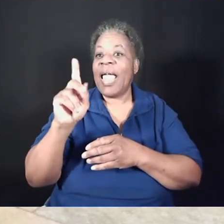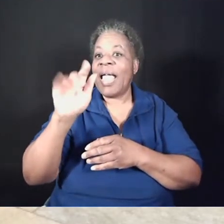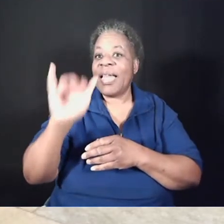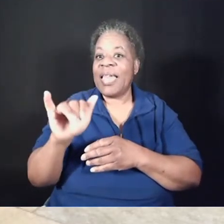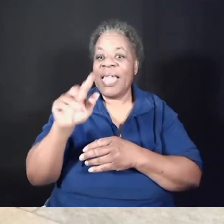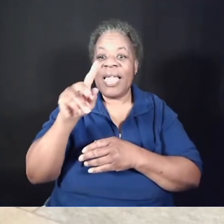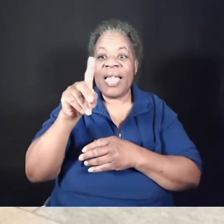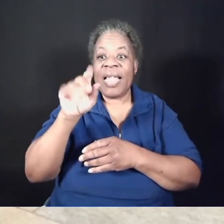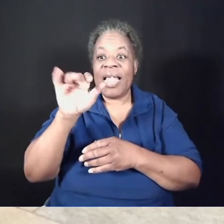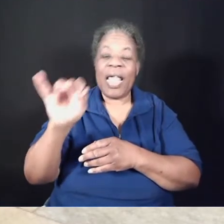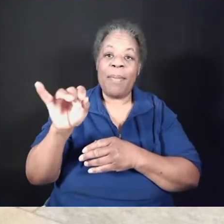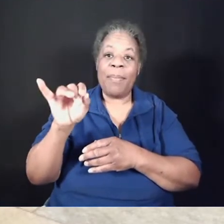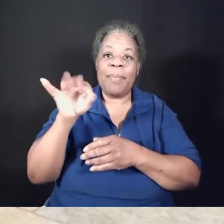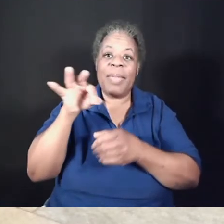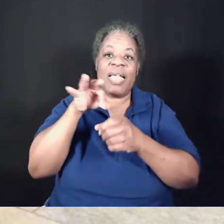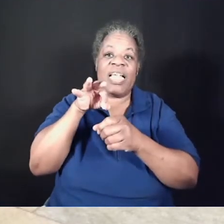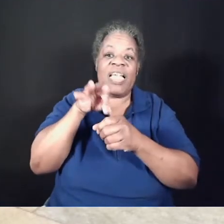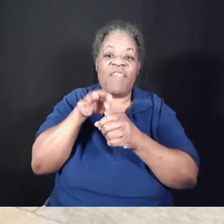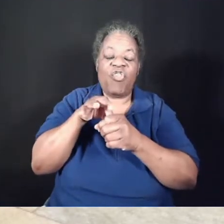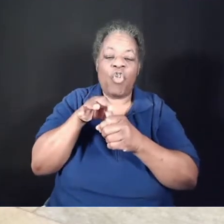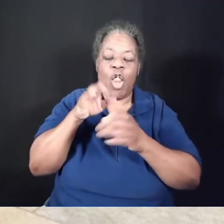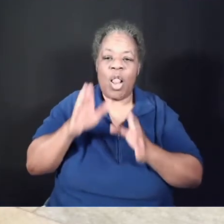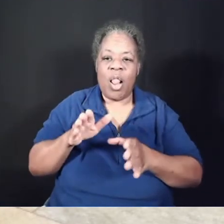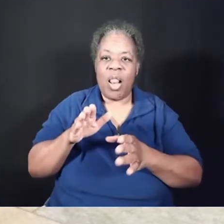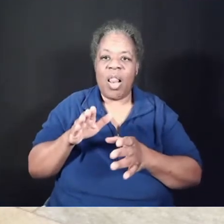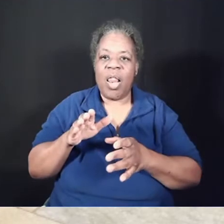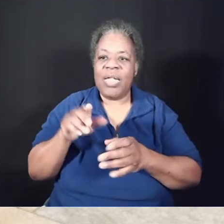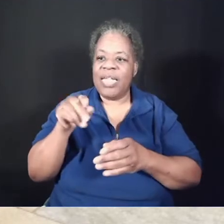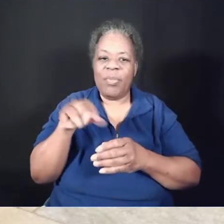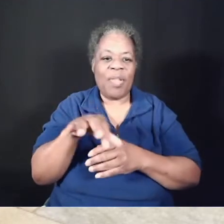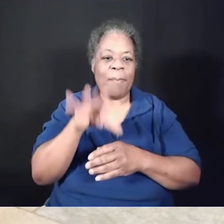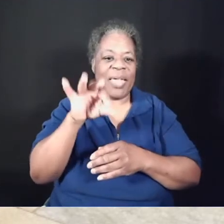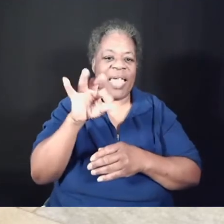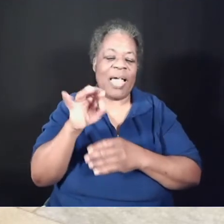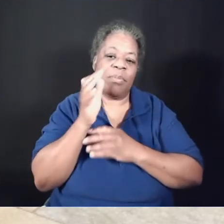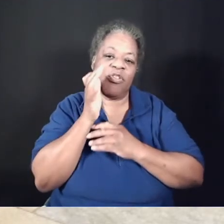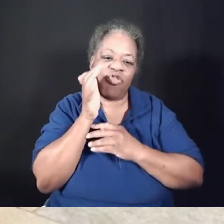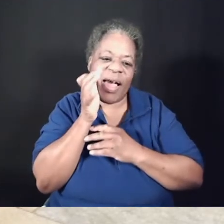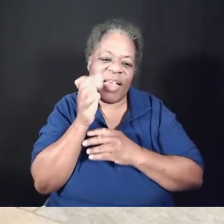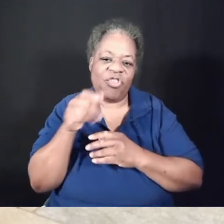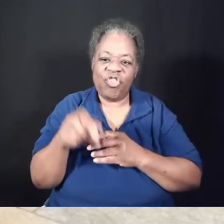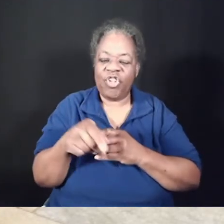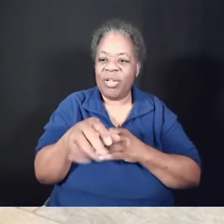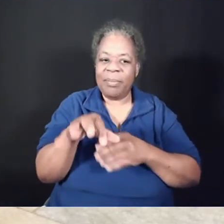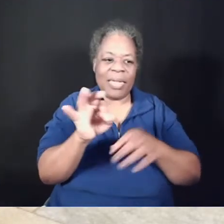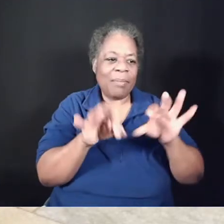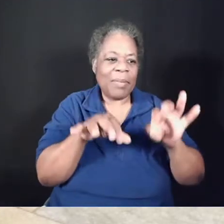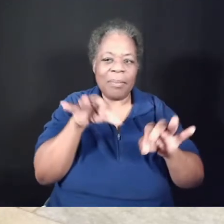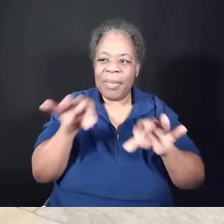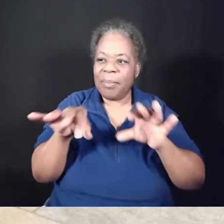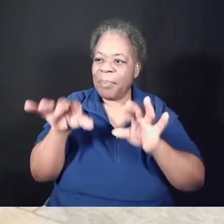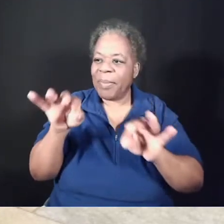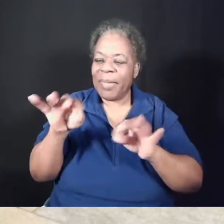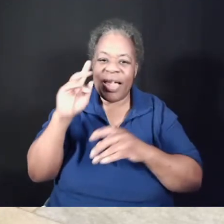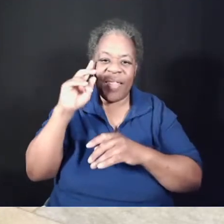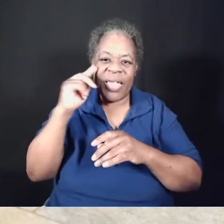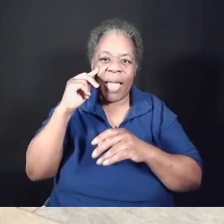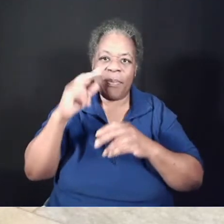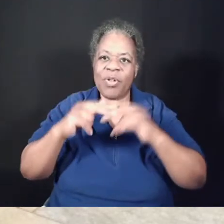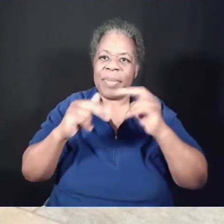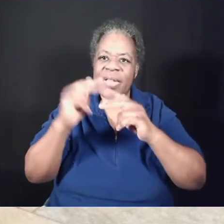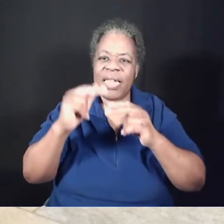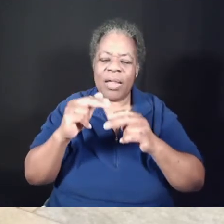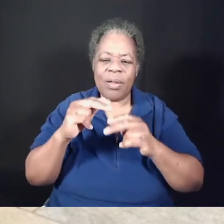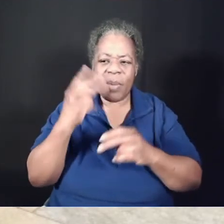knees, in a suit and tie, picking up trash by hand in the rotunda of the Capitol building. And there's just something about this